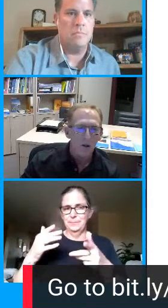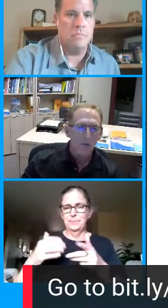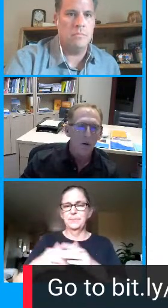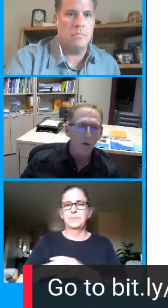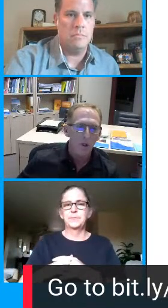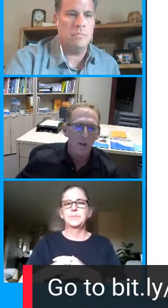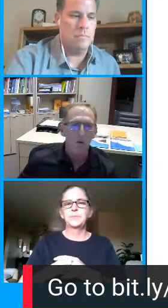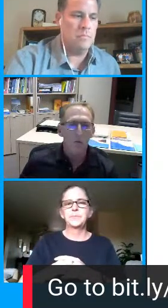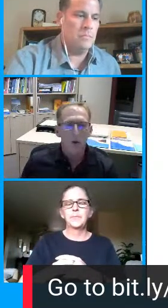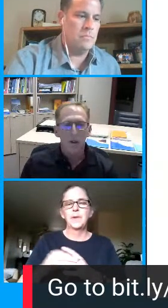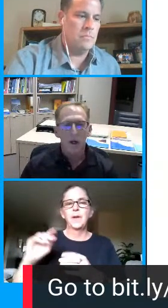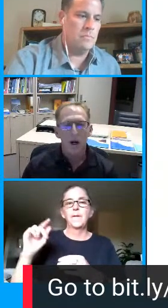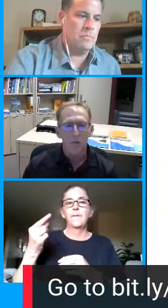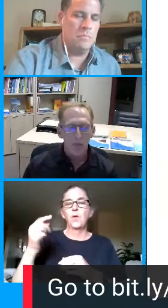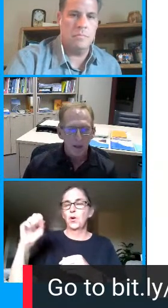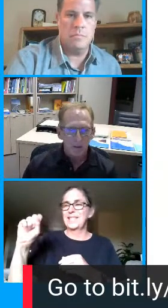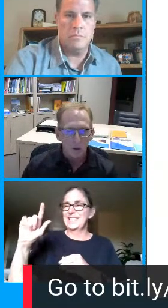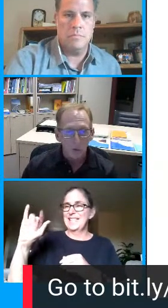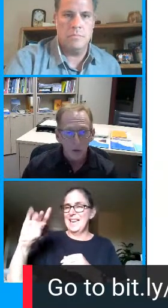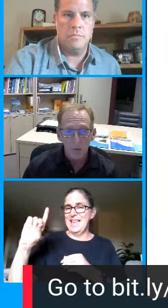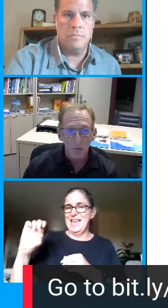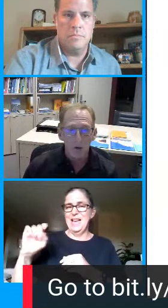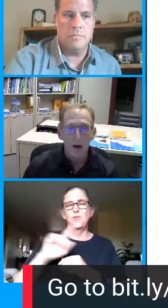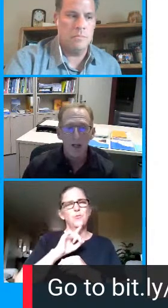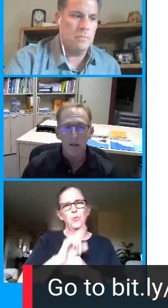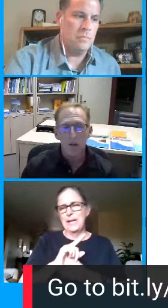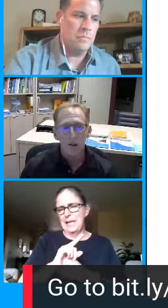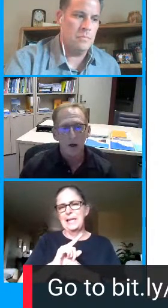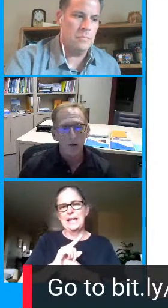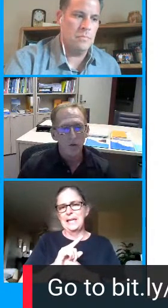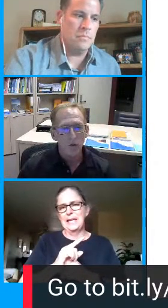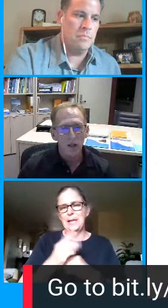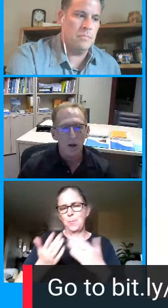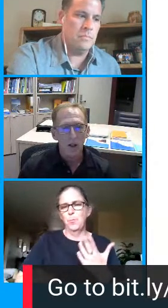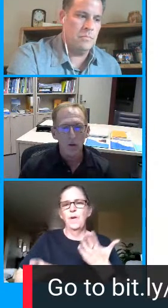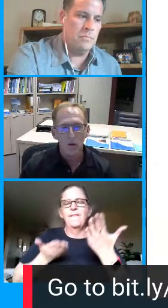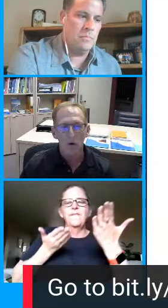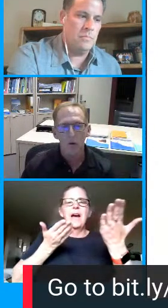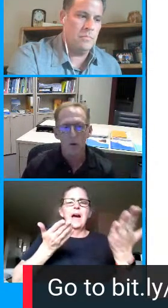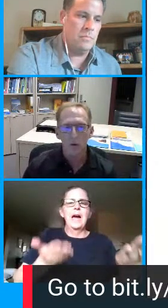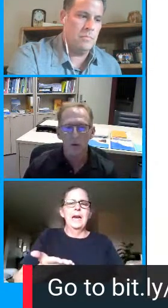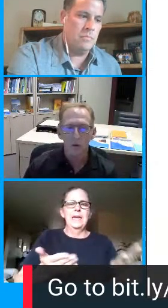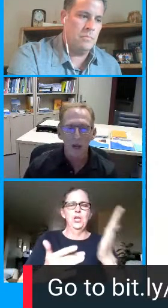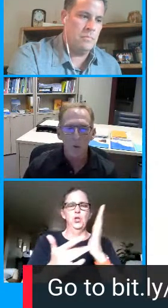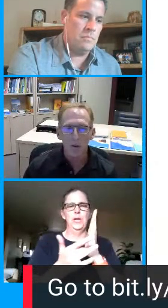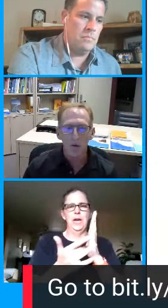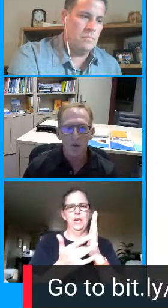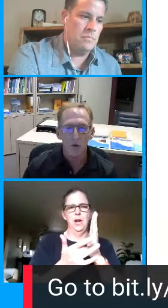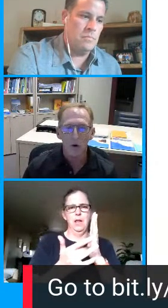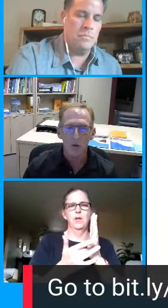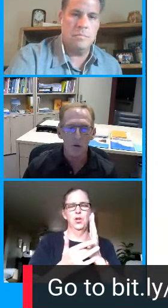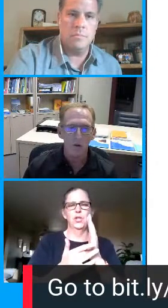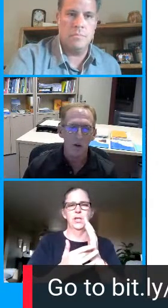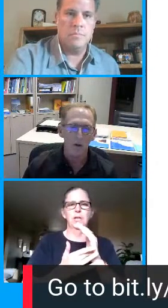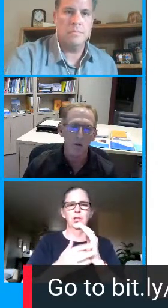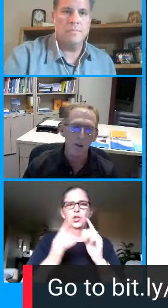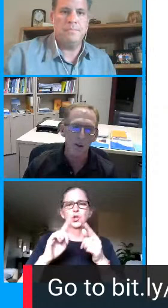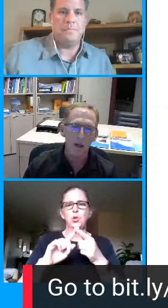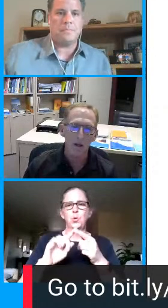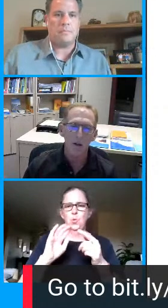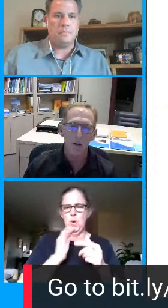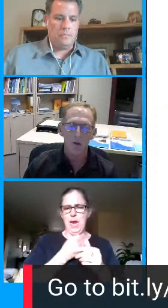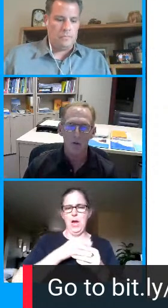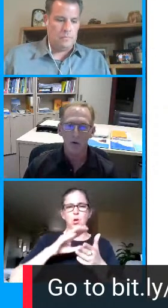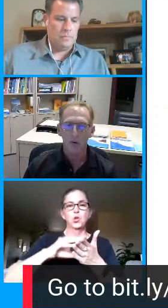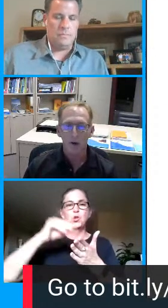great the first one is really um is we're going to be providing uh technology to our students so tablets to our students that are in